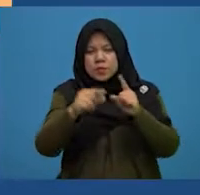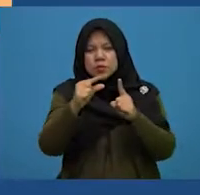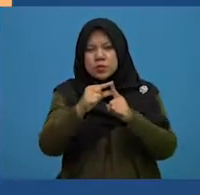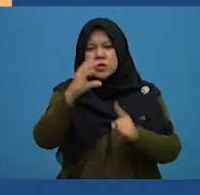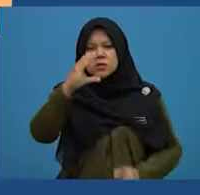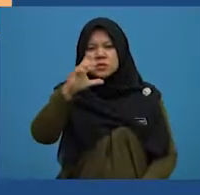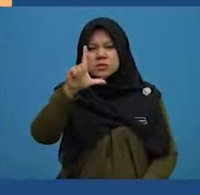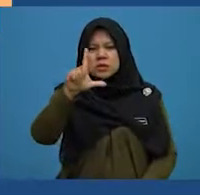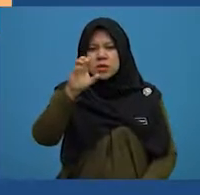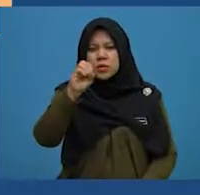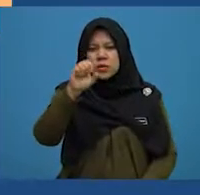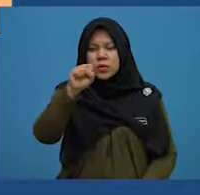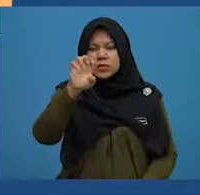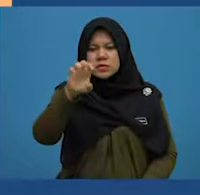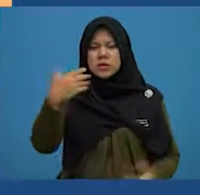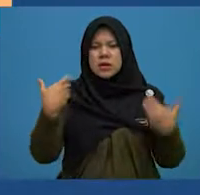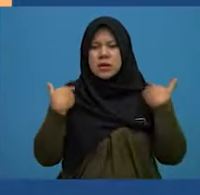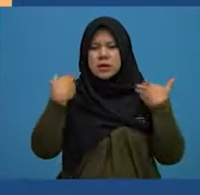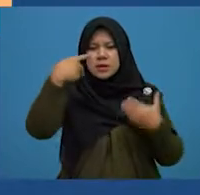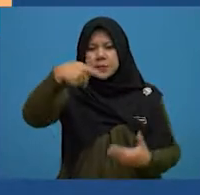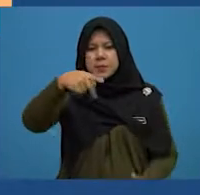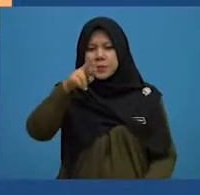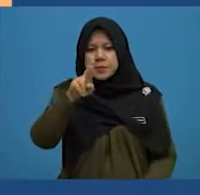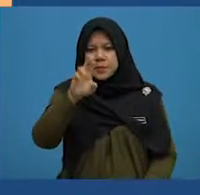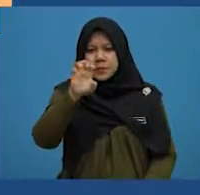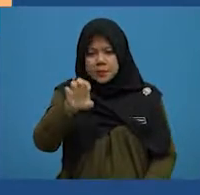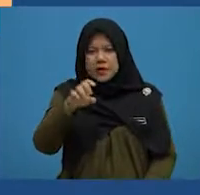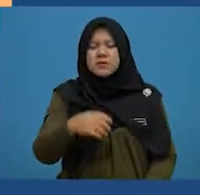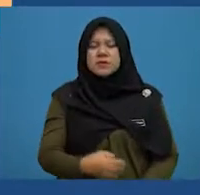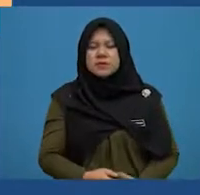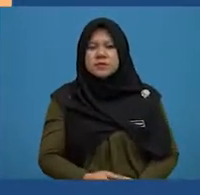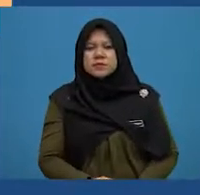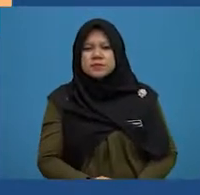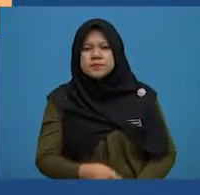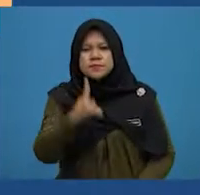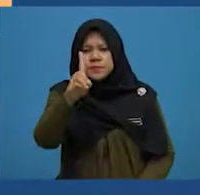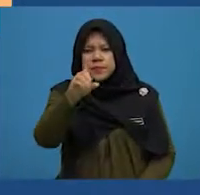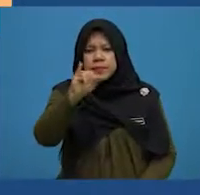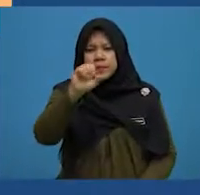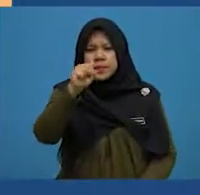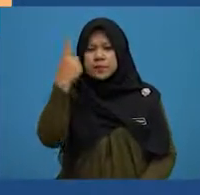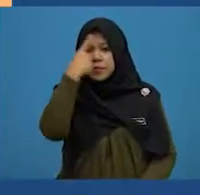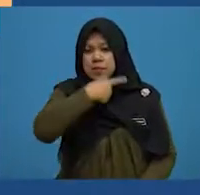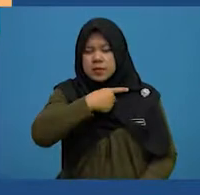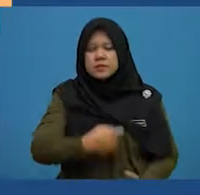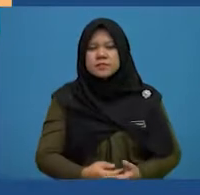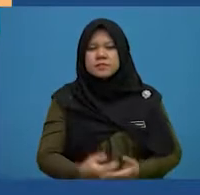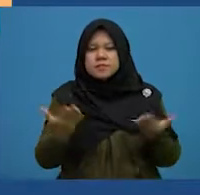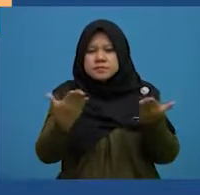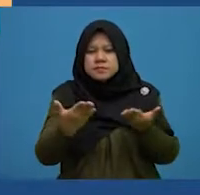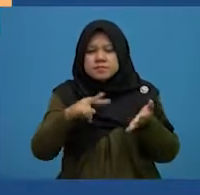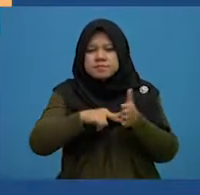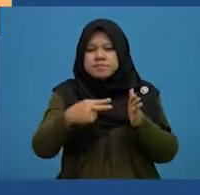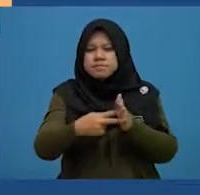has a prefix, dis, in front of the word close. Dis here means